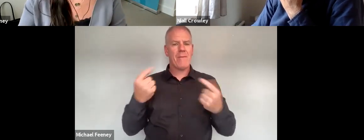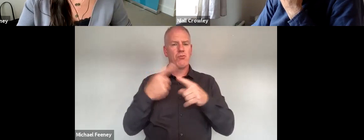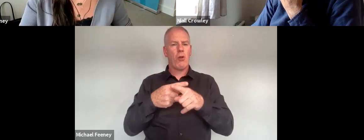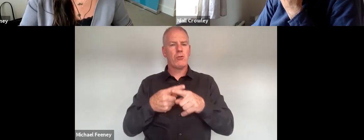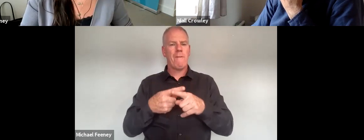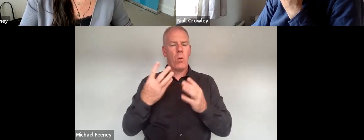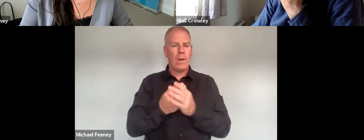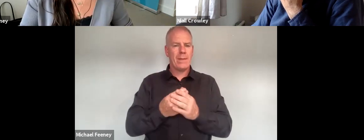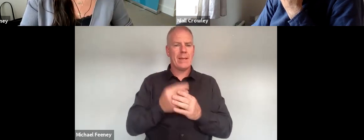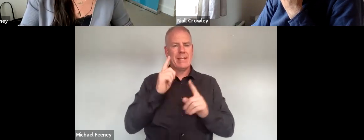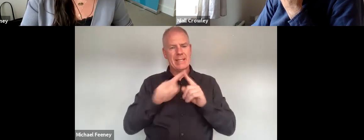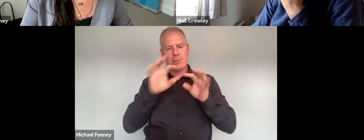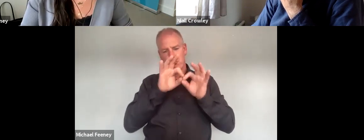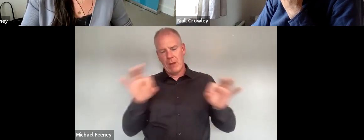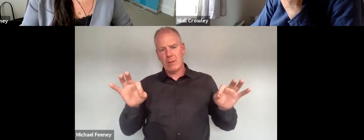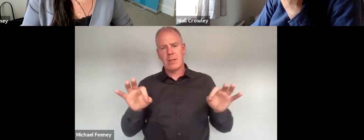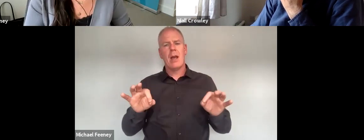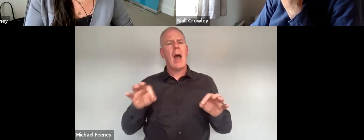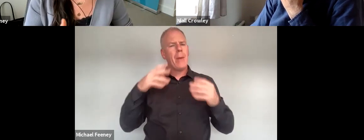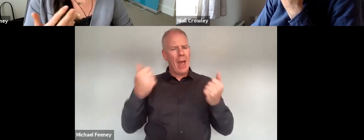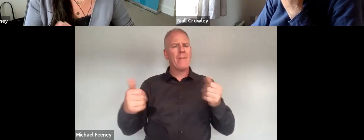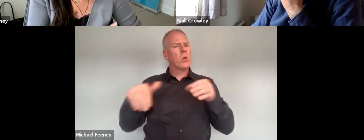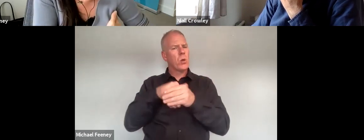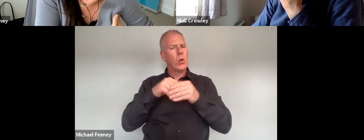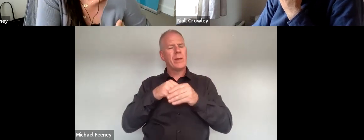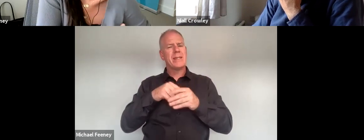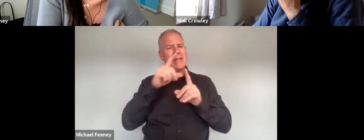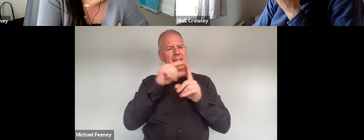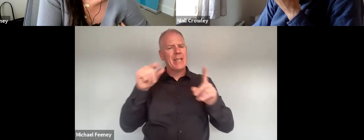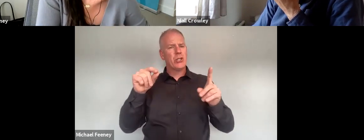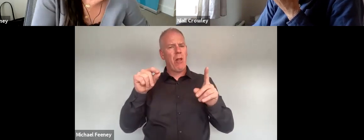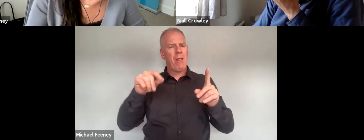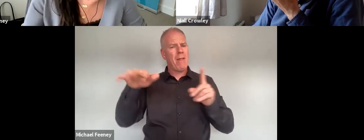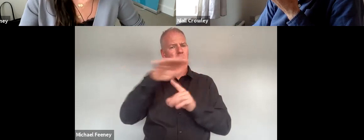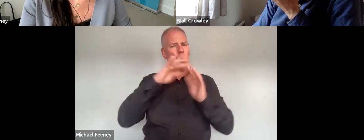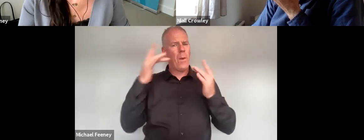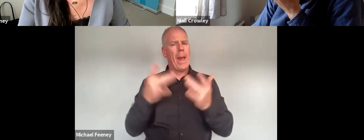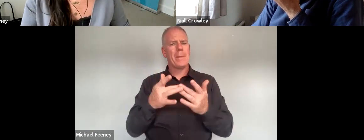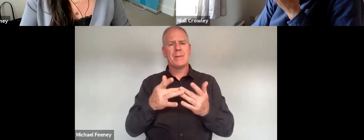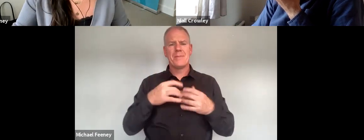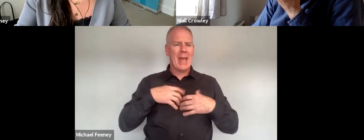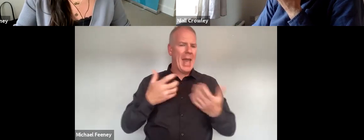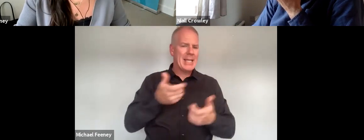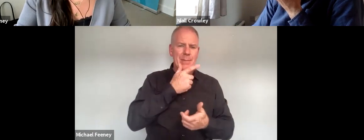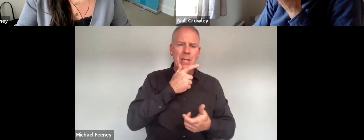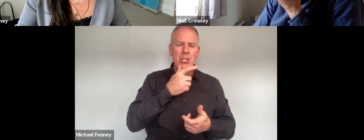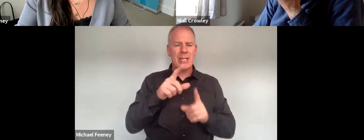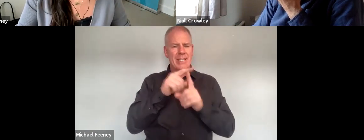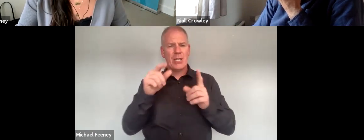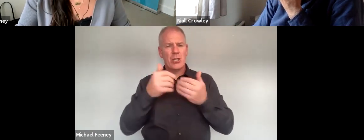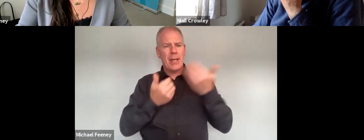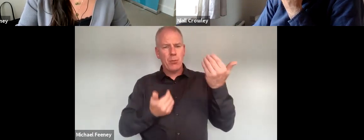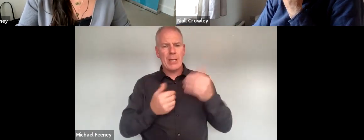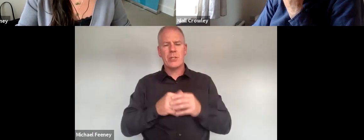engaging with inequality and discrimination in digital spheres we need to look at hate speech the digital divide AI and automated